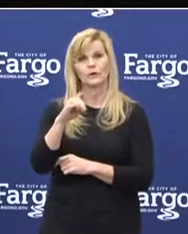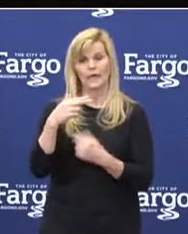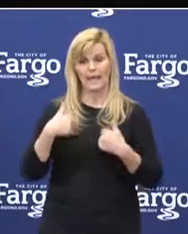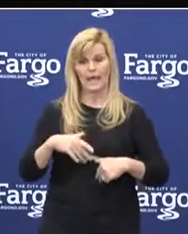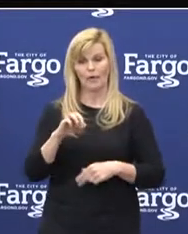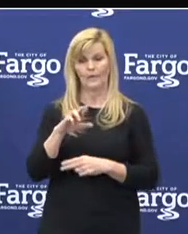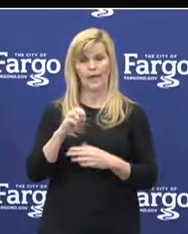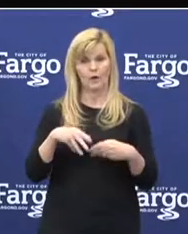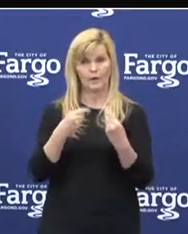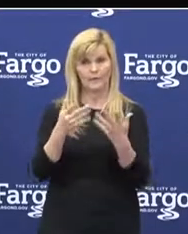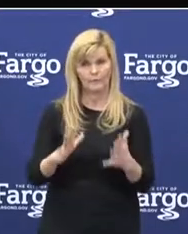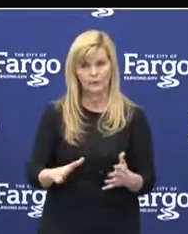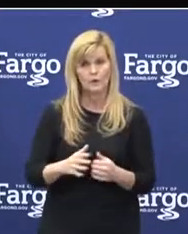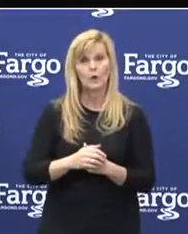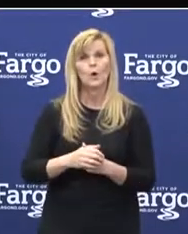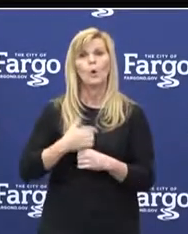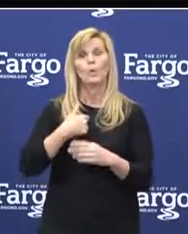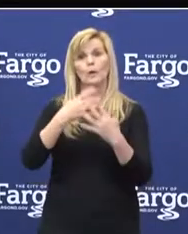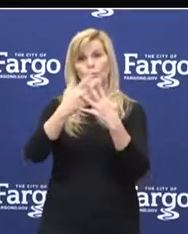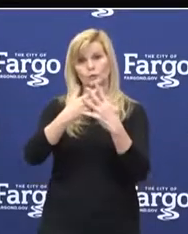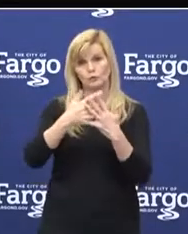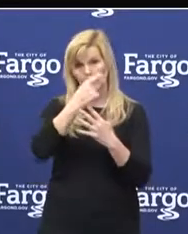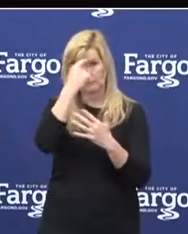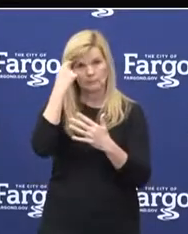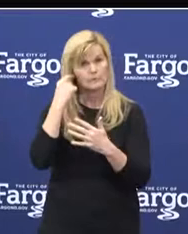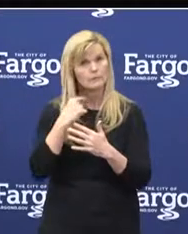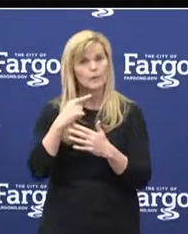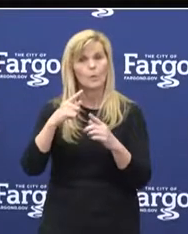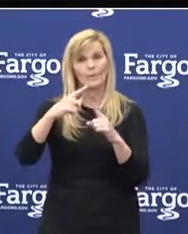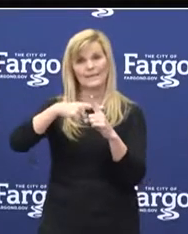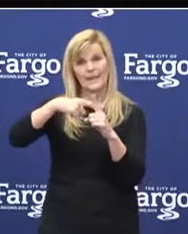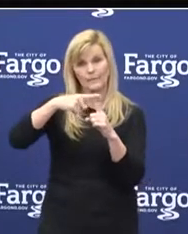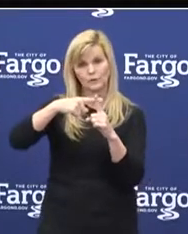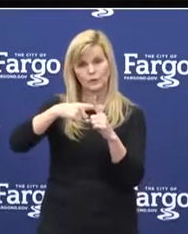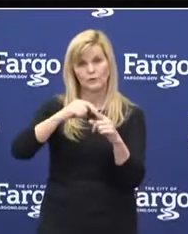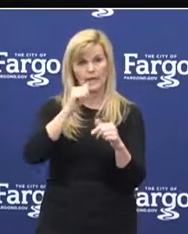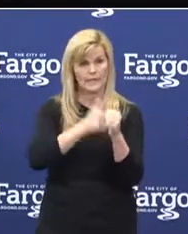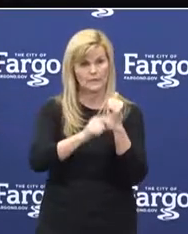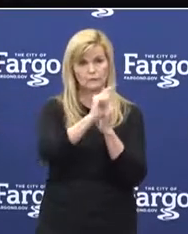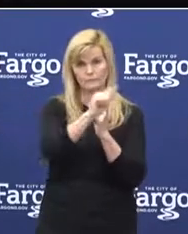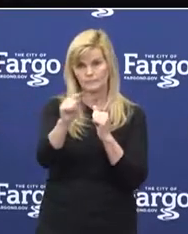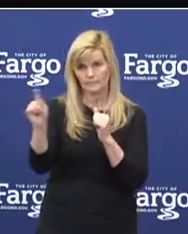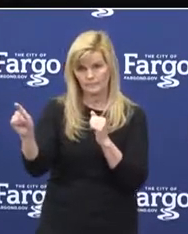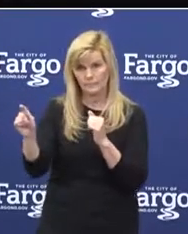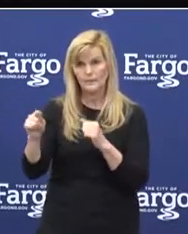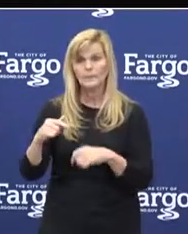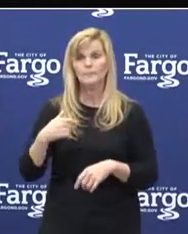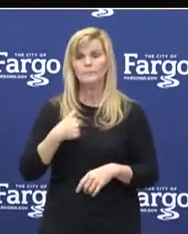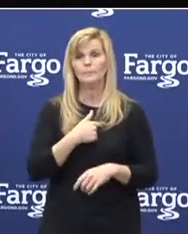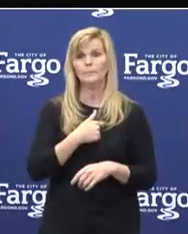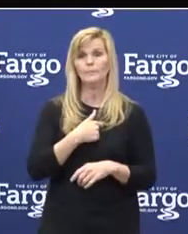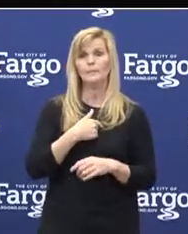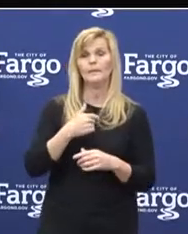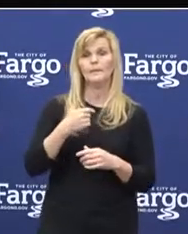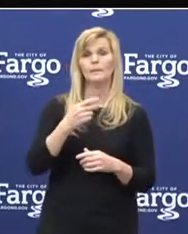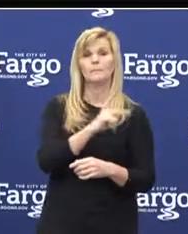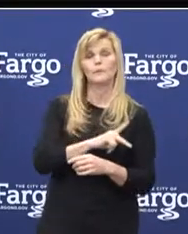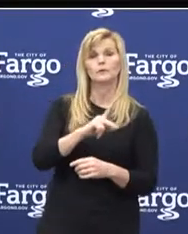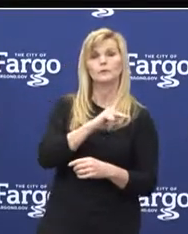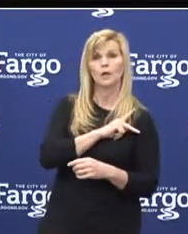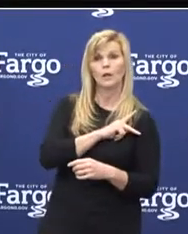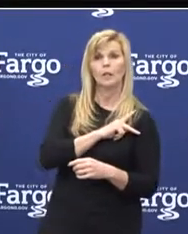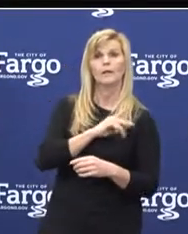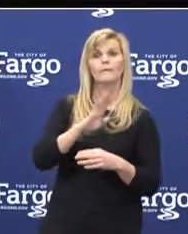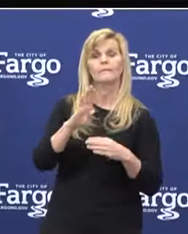We do employee temperature screenings at all locations daily. We're eliminating personnel, personnel and